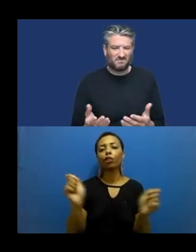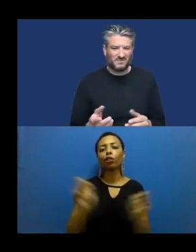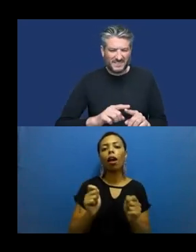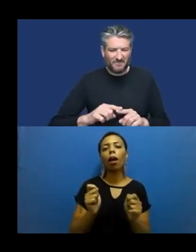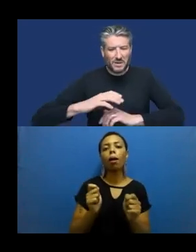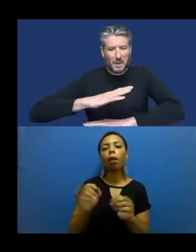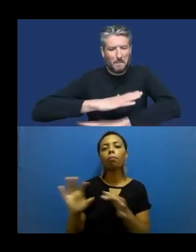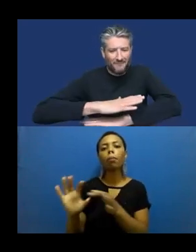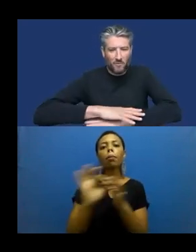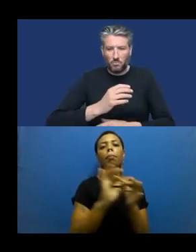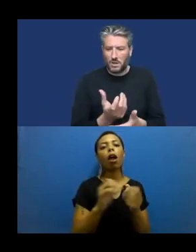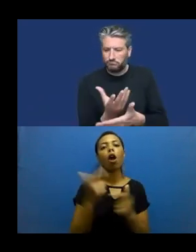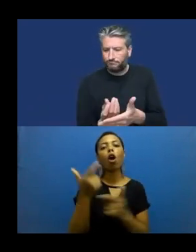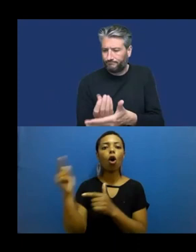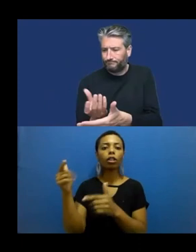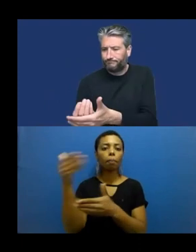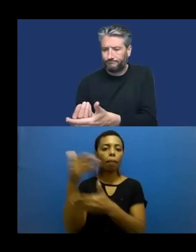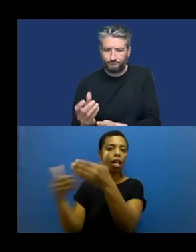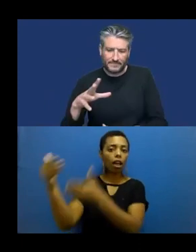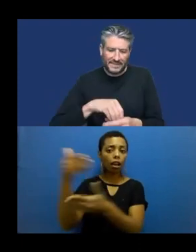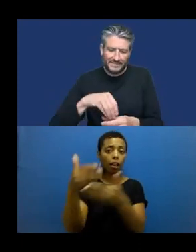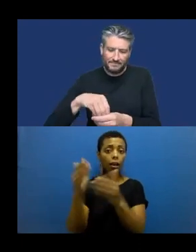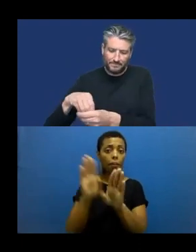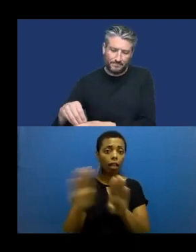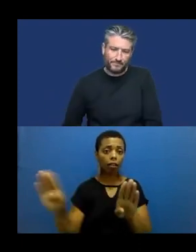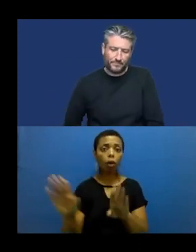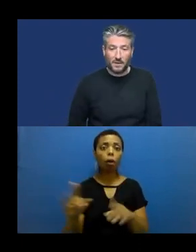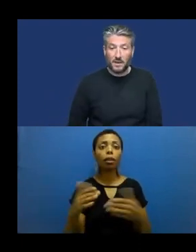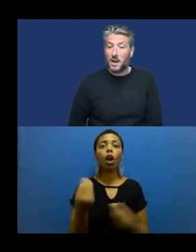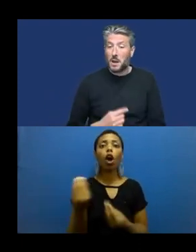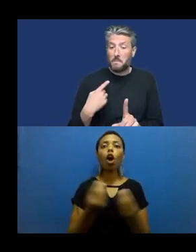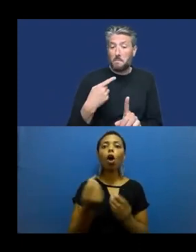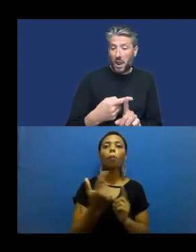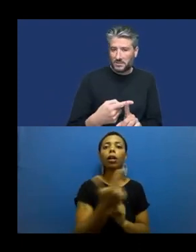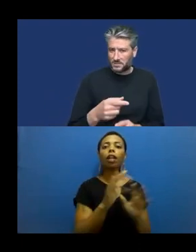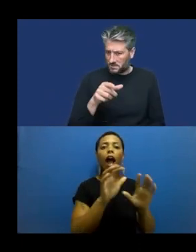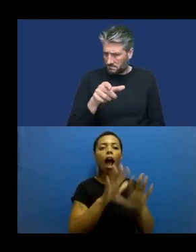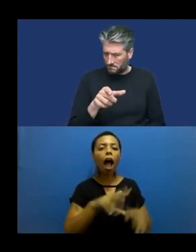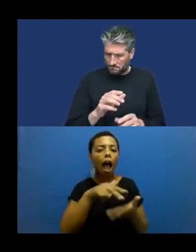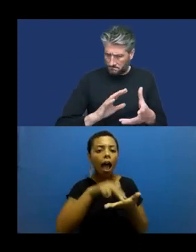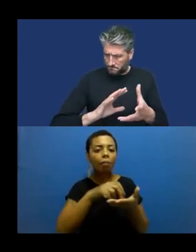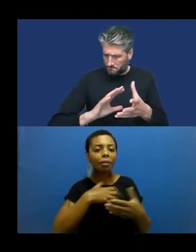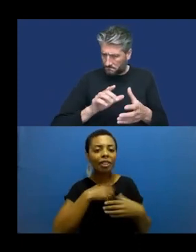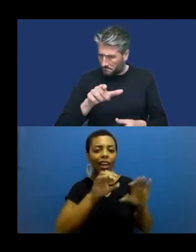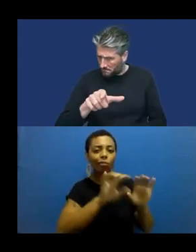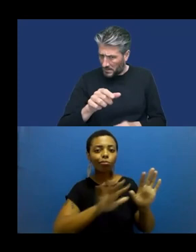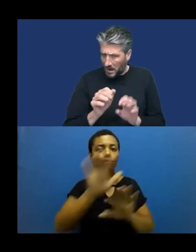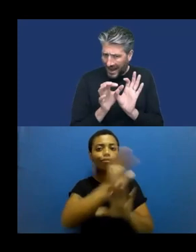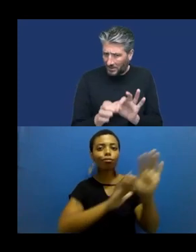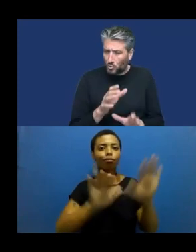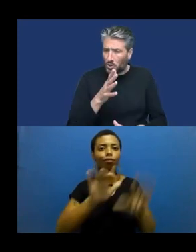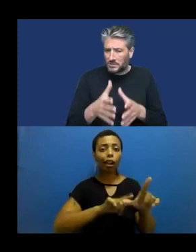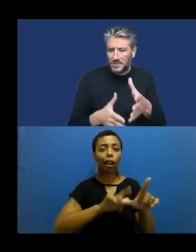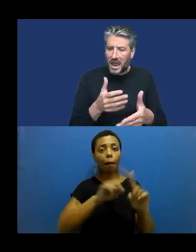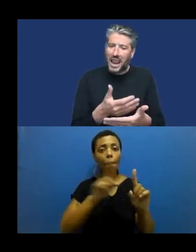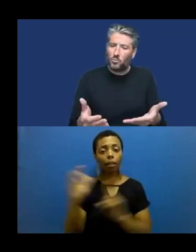Inspired by our work on animating letters, we also played around with creating an animated sign language writing system. Sign languages do not have